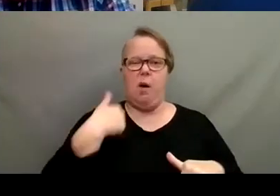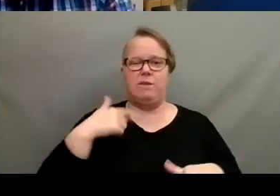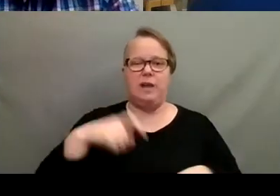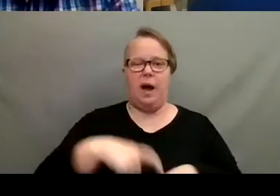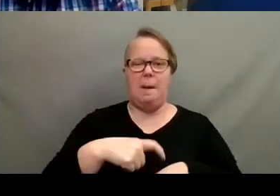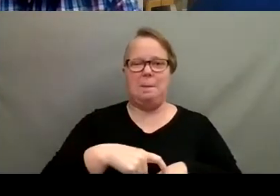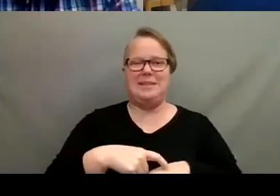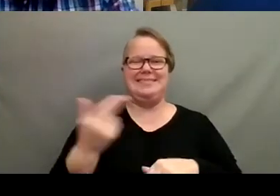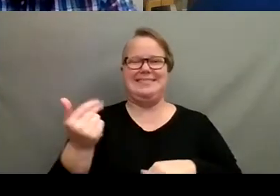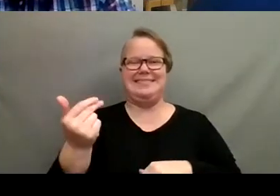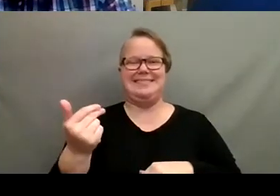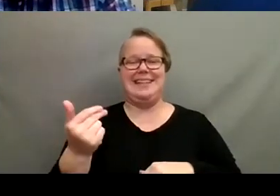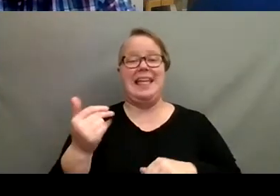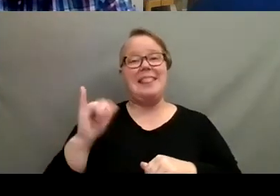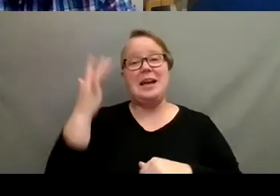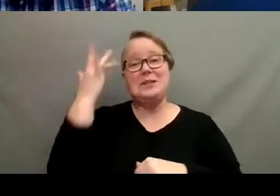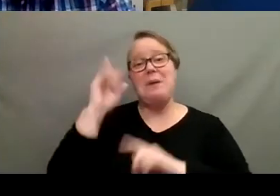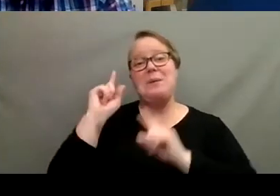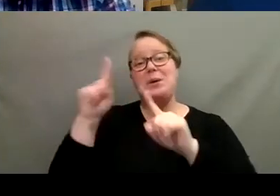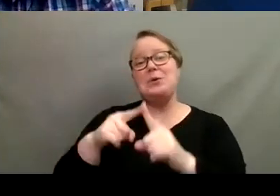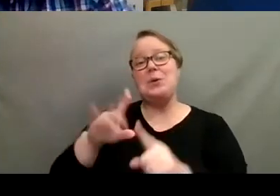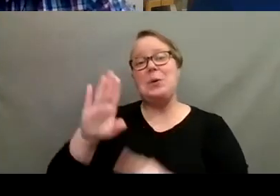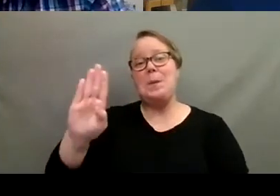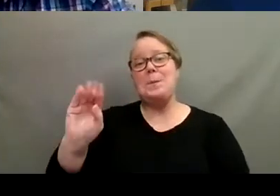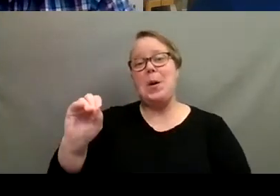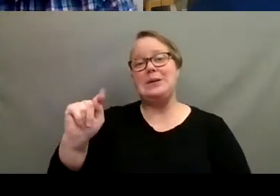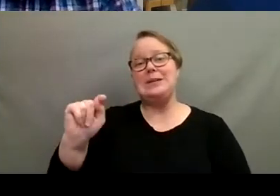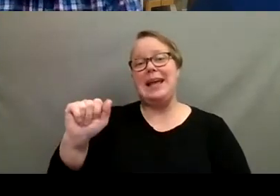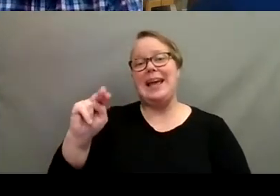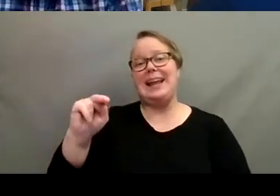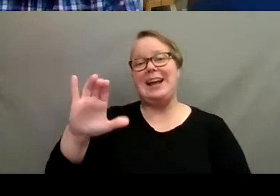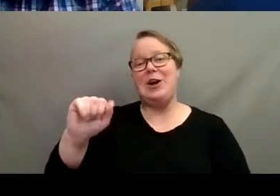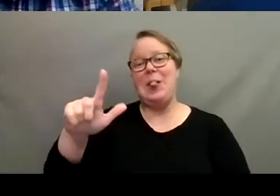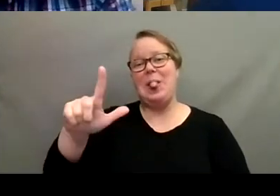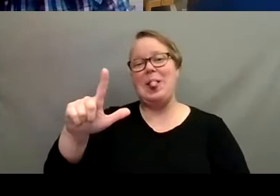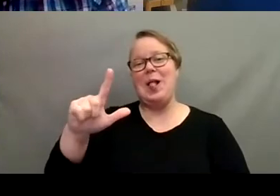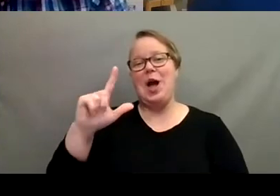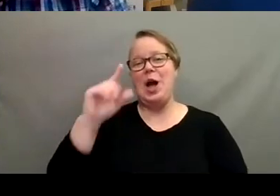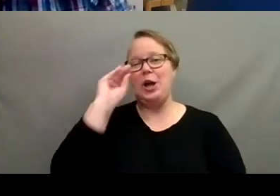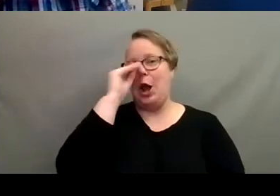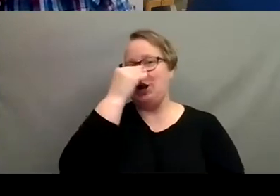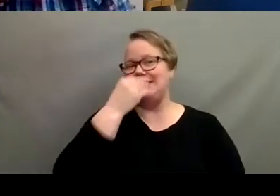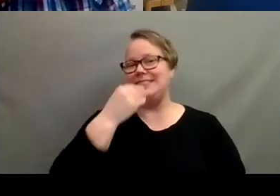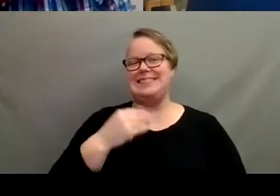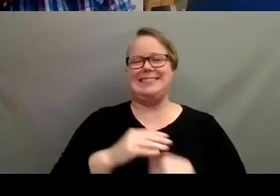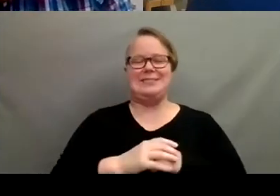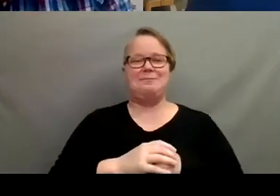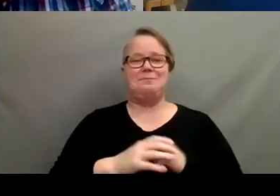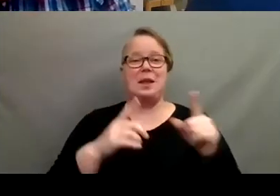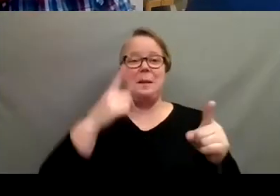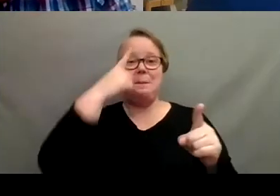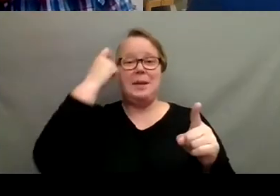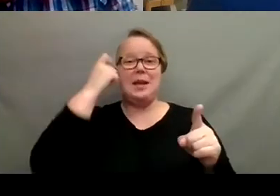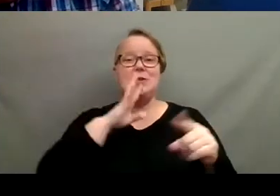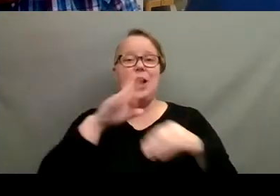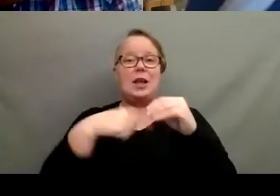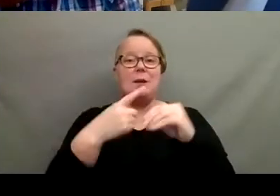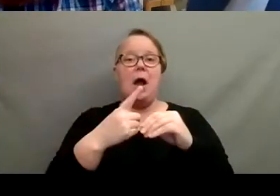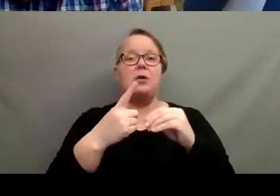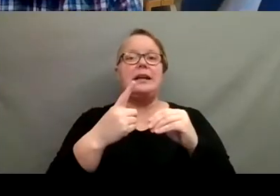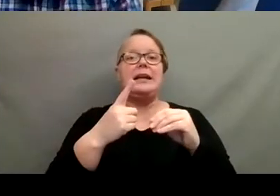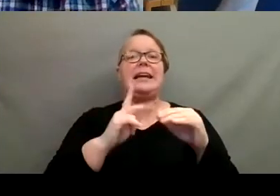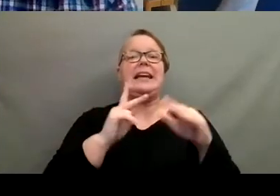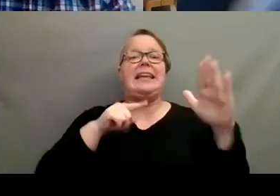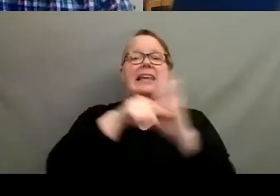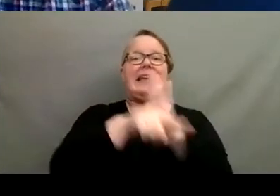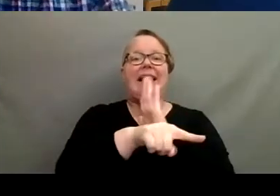That's why we go to botanic gardens to see those. exactly. So since we're talking about killing house plants, how many house plants have you killed in your